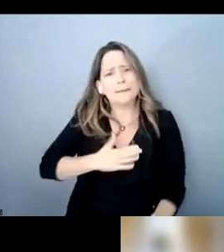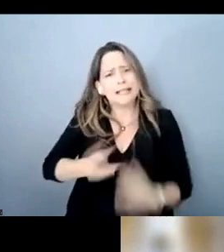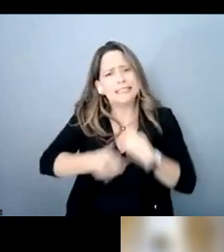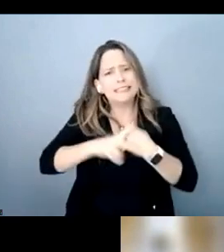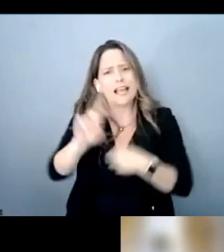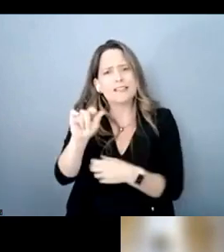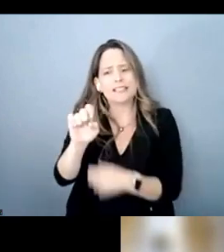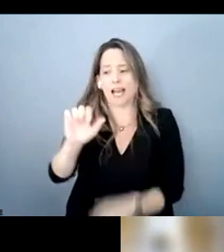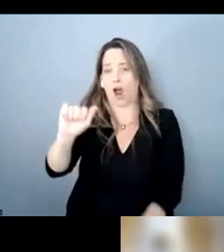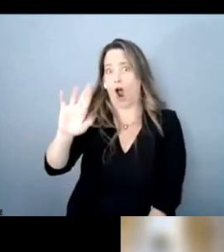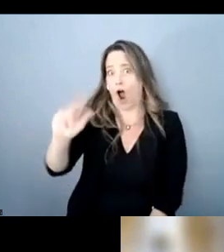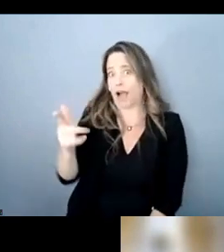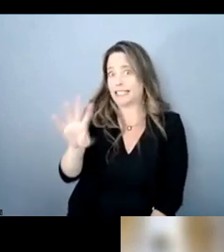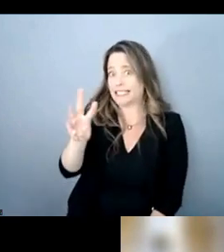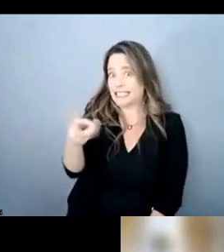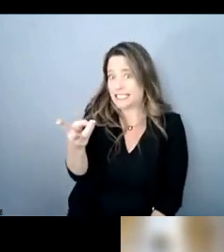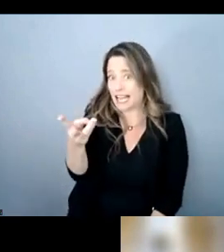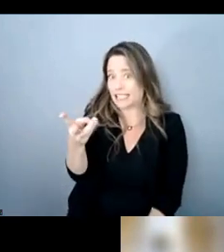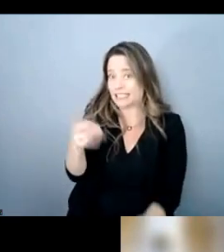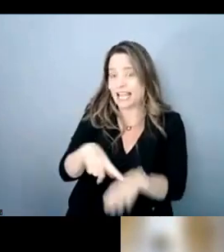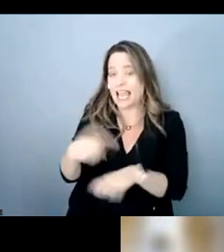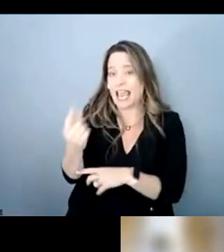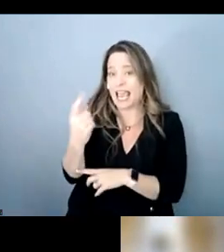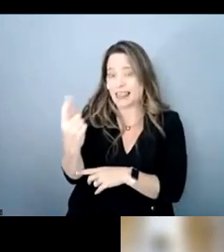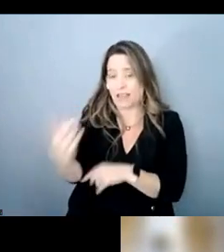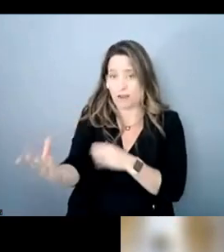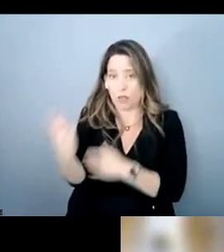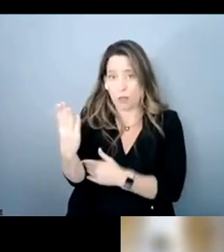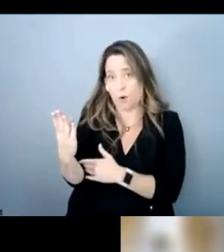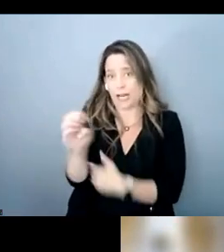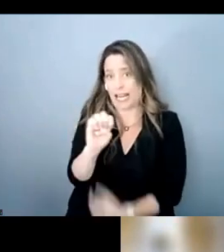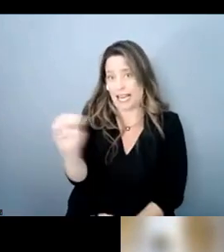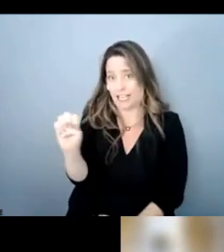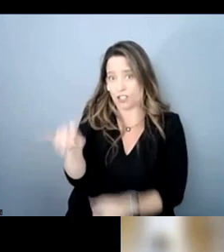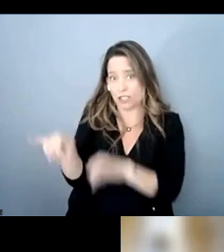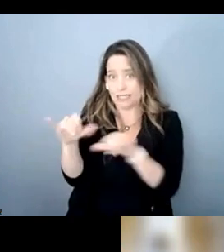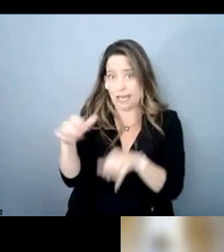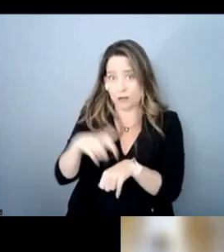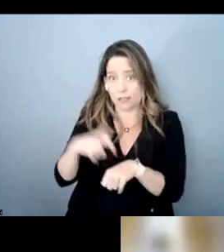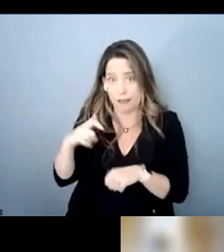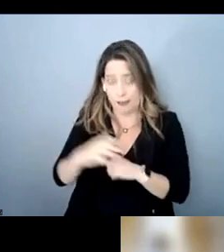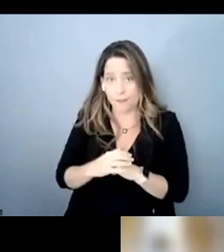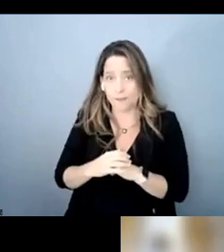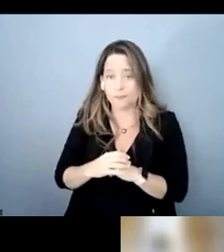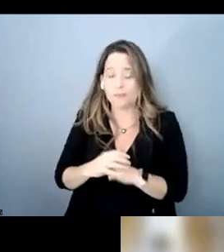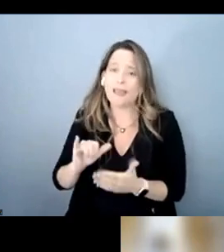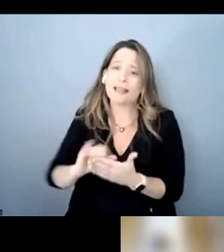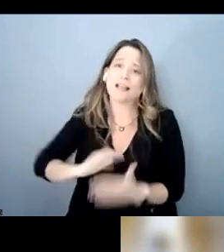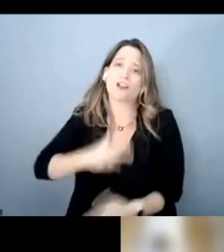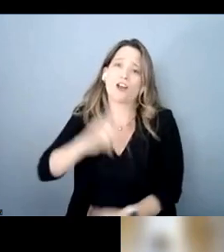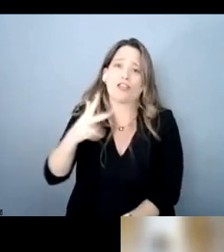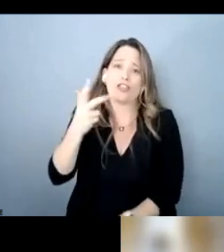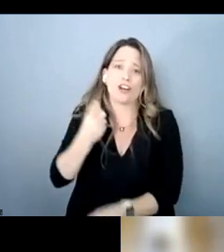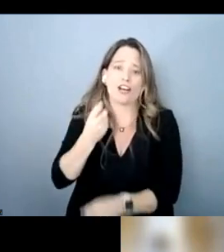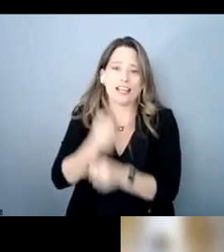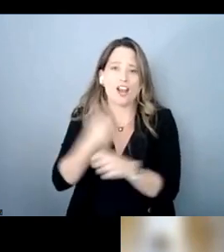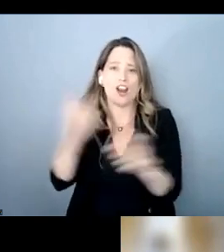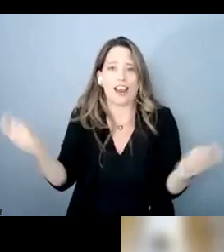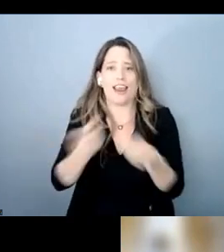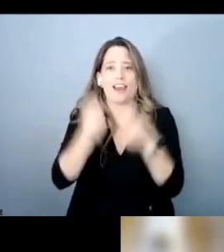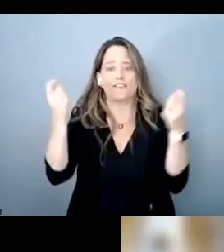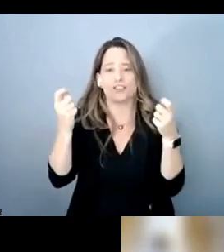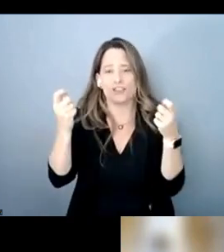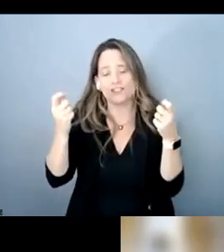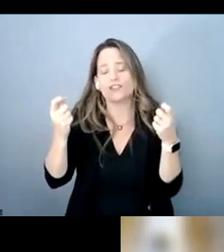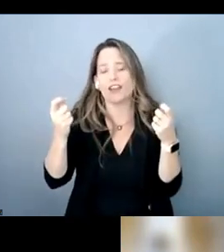6th 11 a.m eastern time that will be our third year anniversary celebration of the